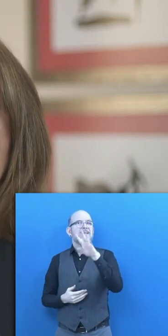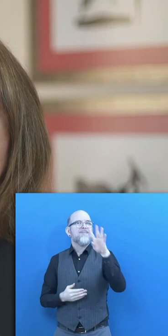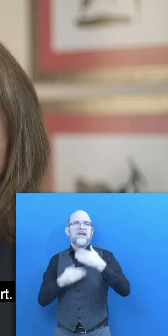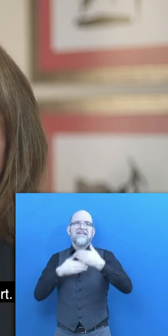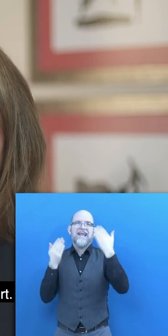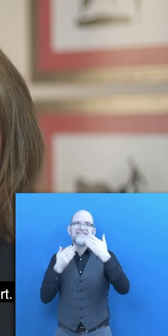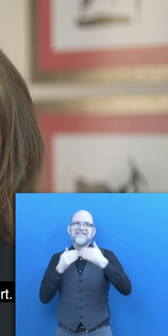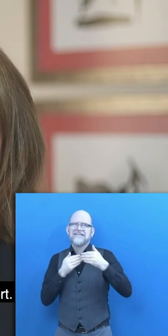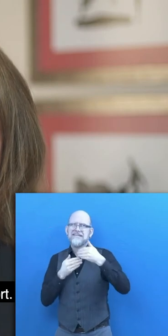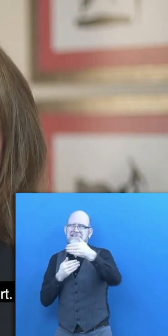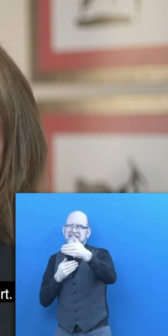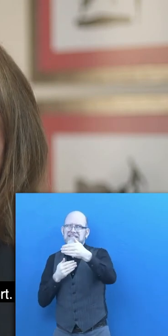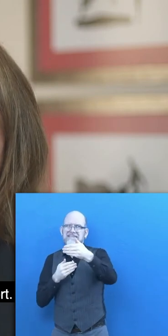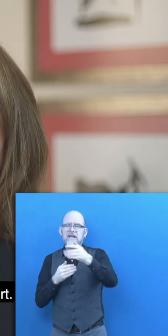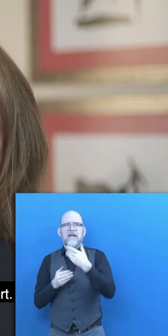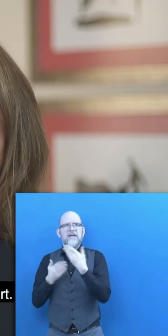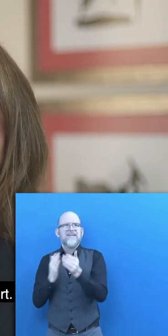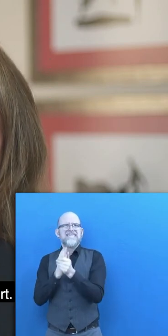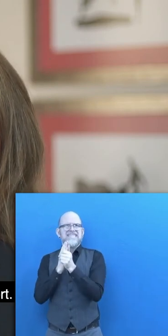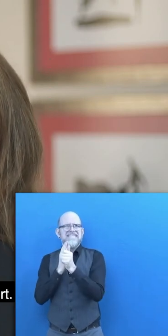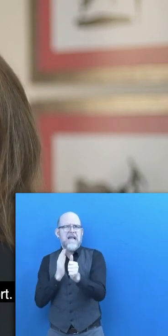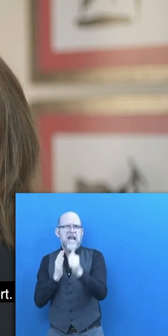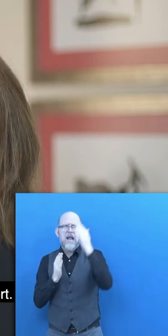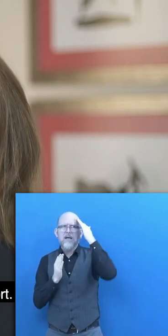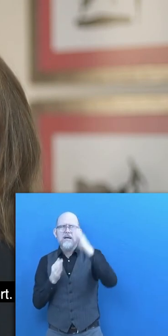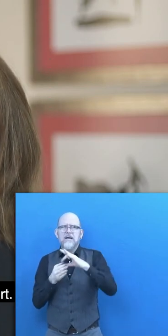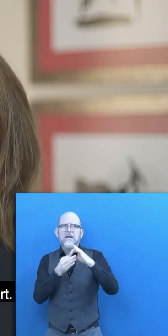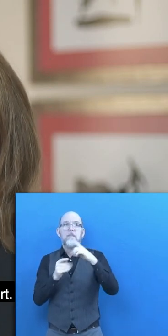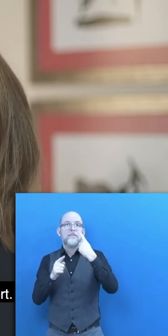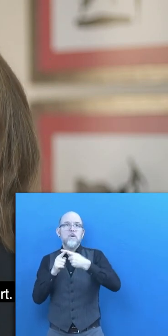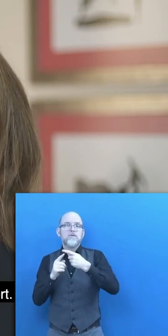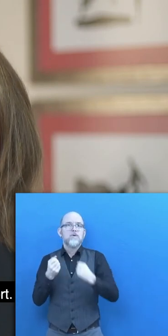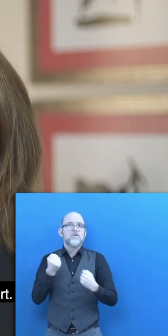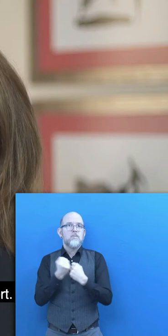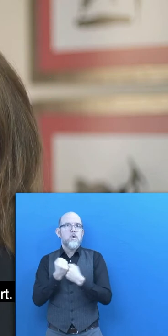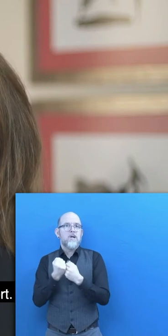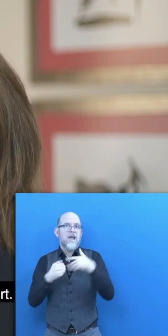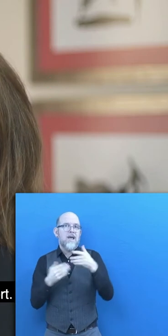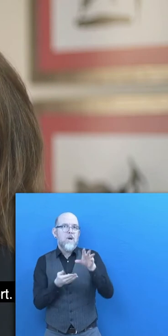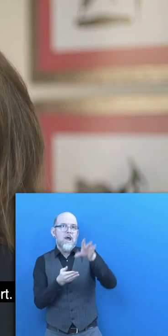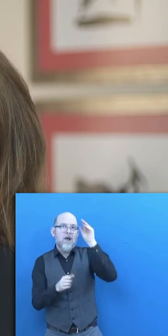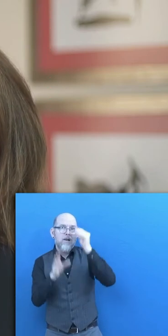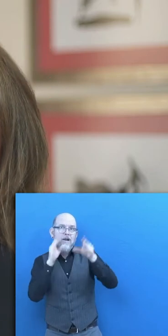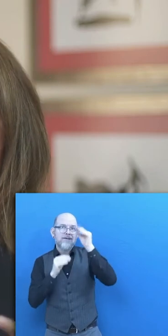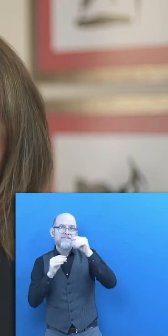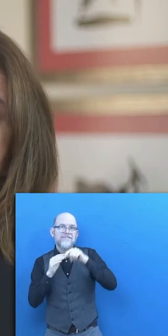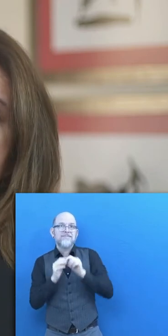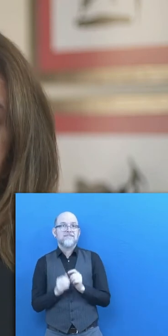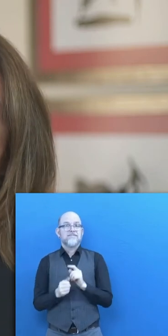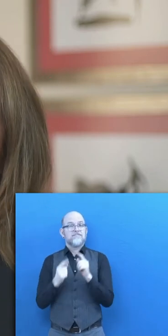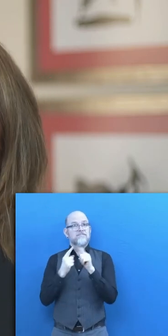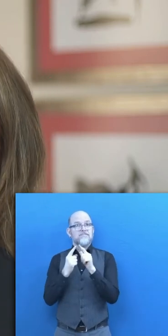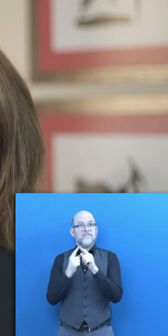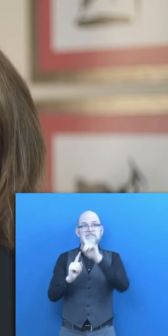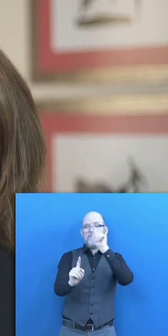aimed to develop the main skills with a training process as an additional support. One of the